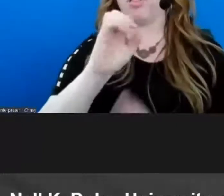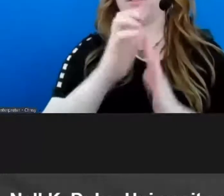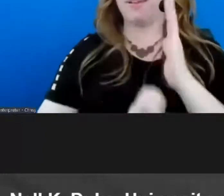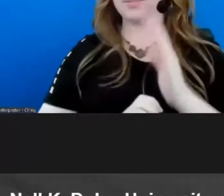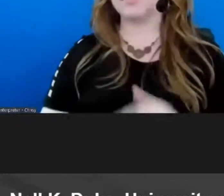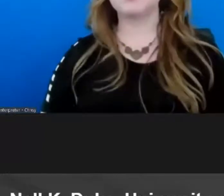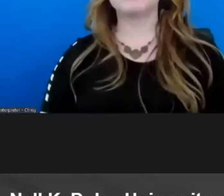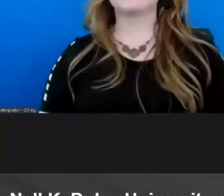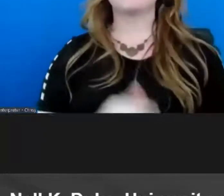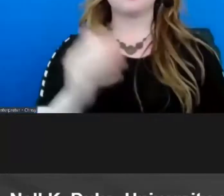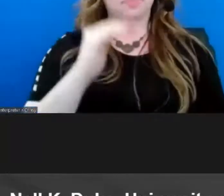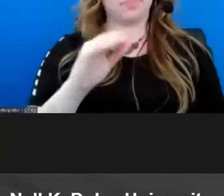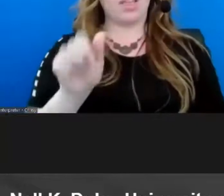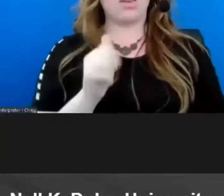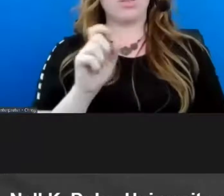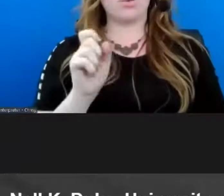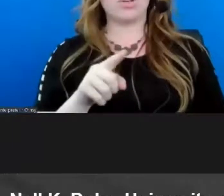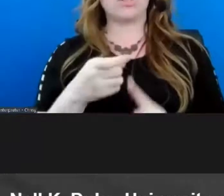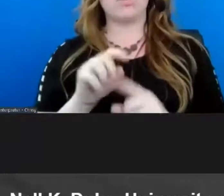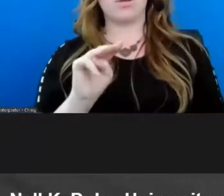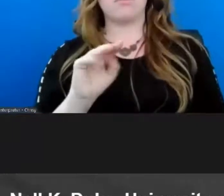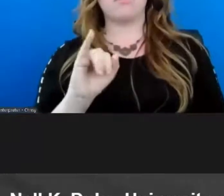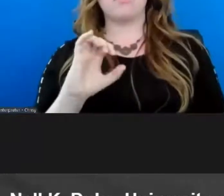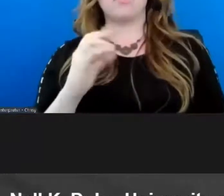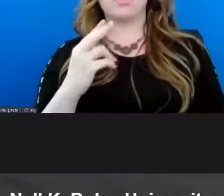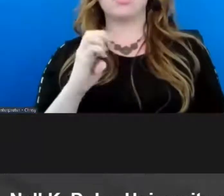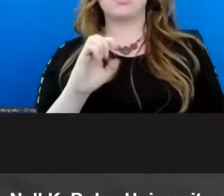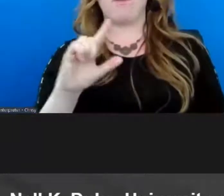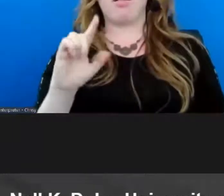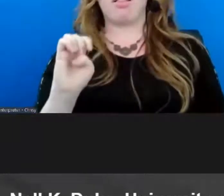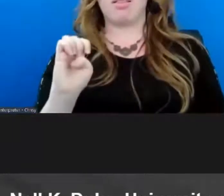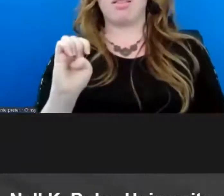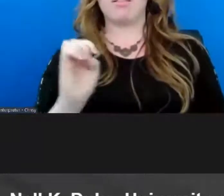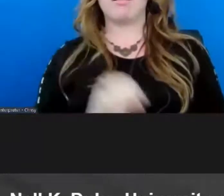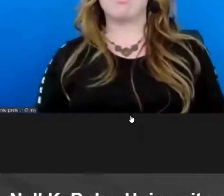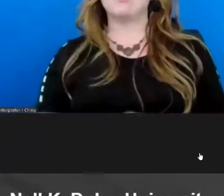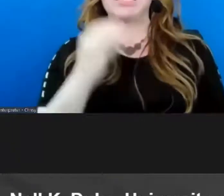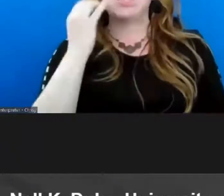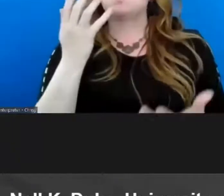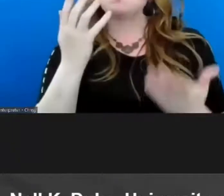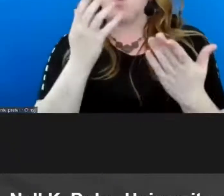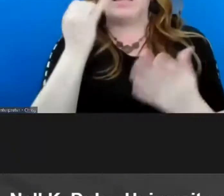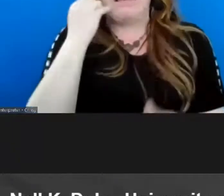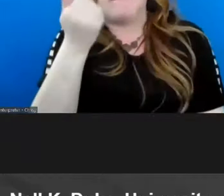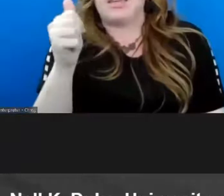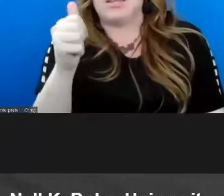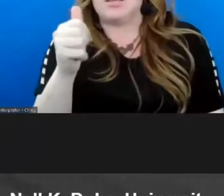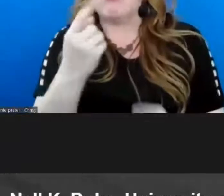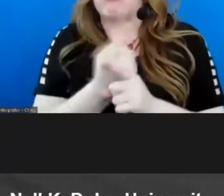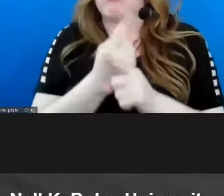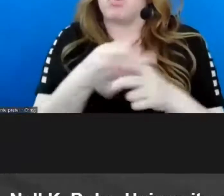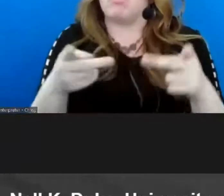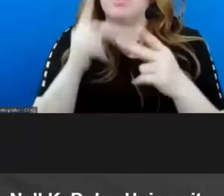so we have another question from michelle and what if any would be the place for translanguaging